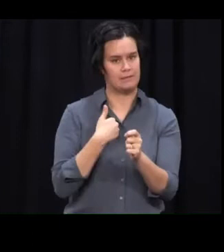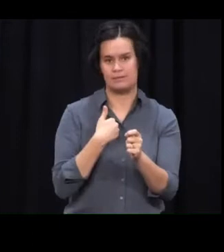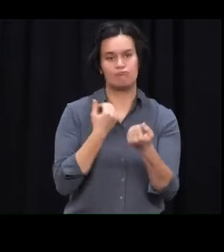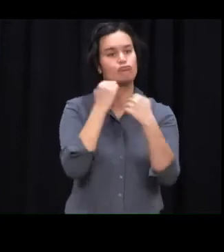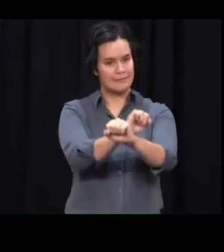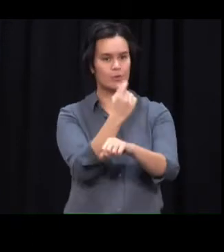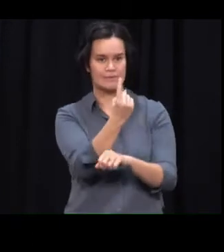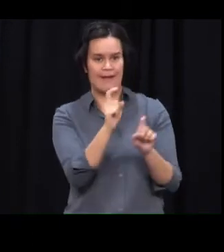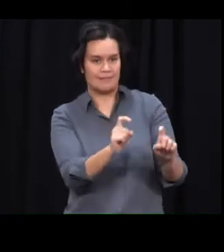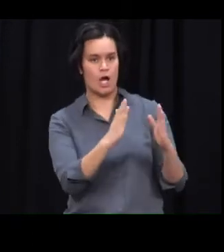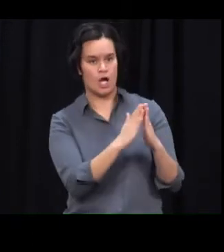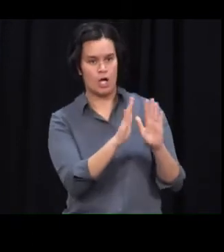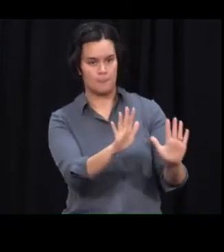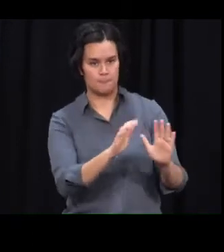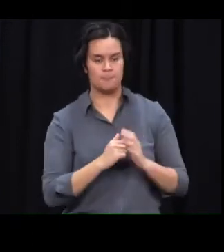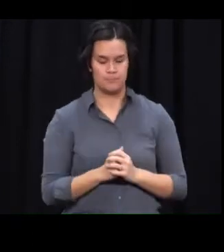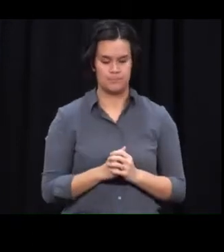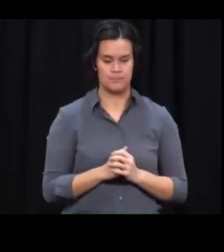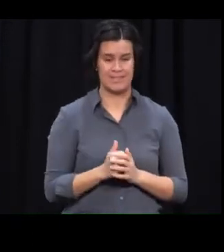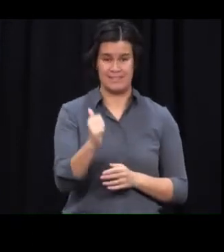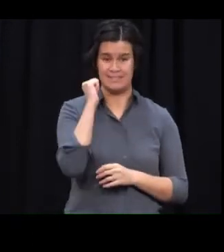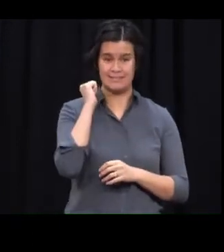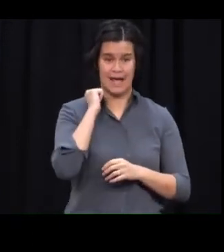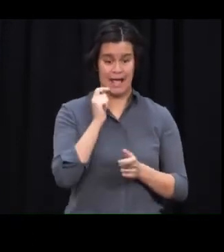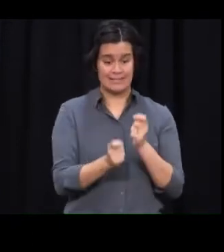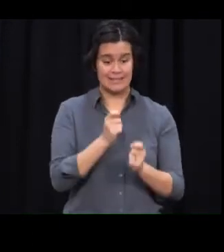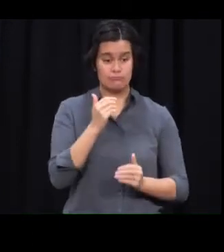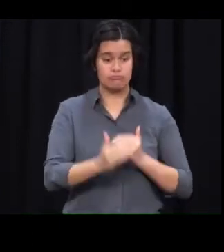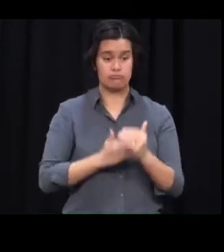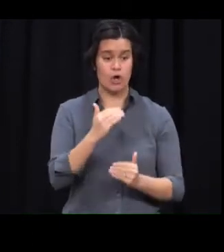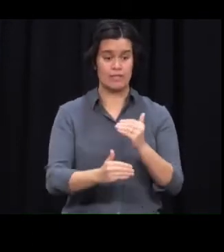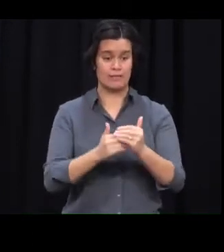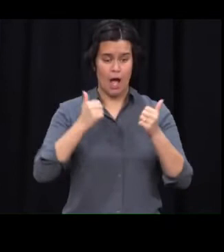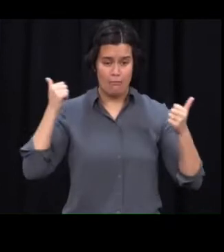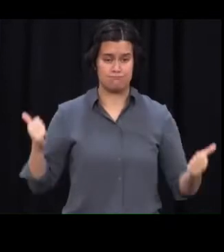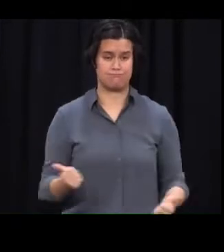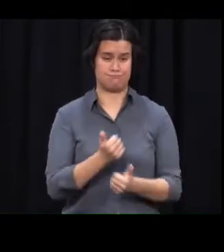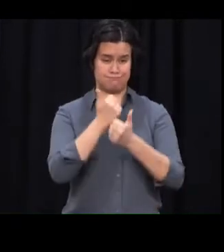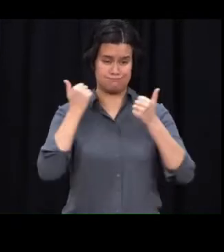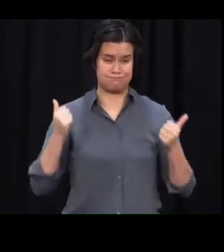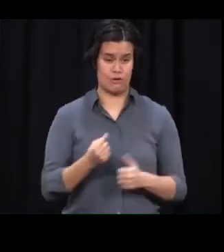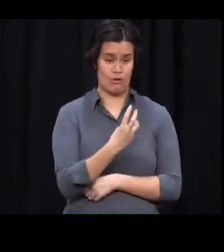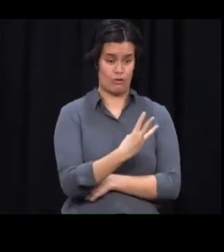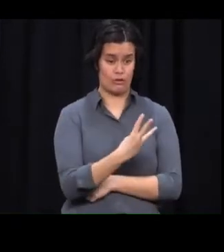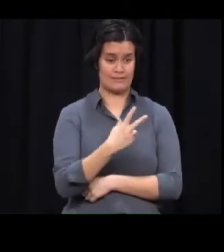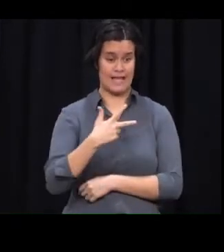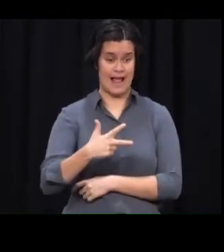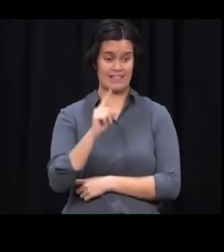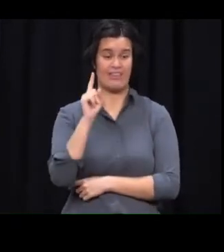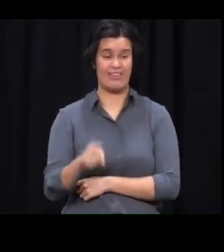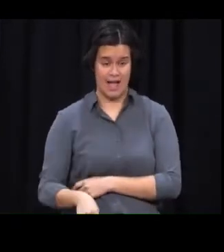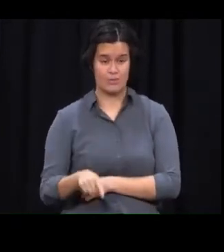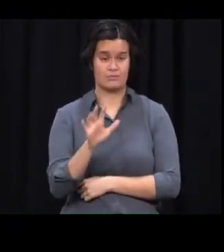,389 tests were processed across the country. So in the last week, more than 127